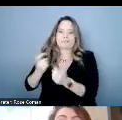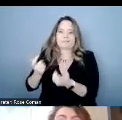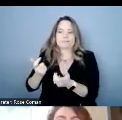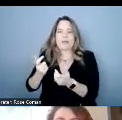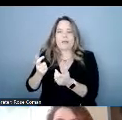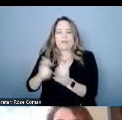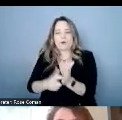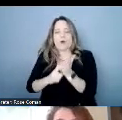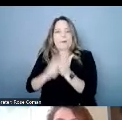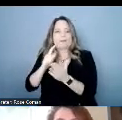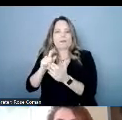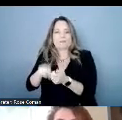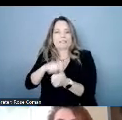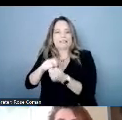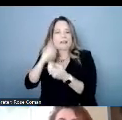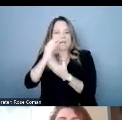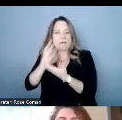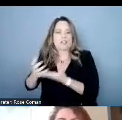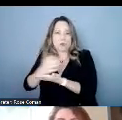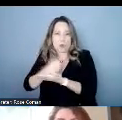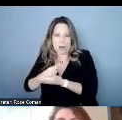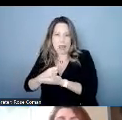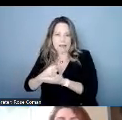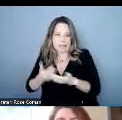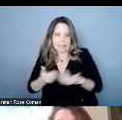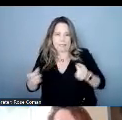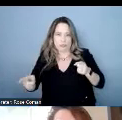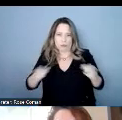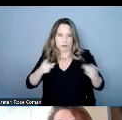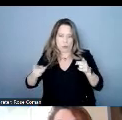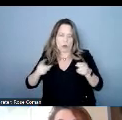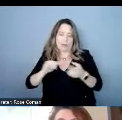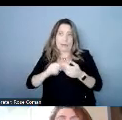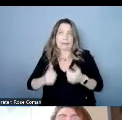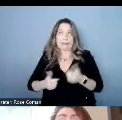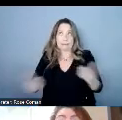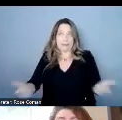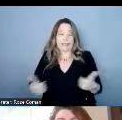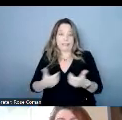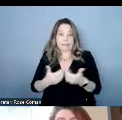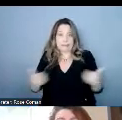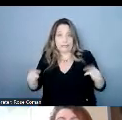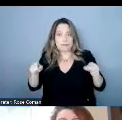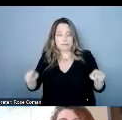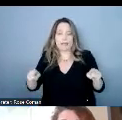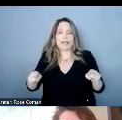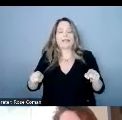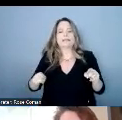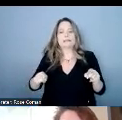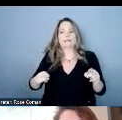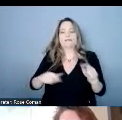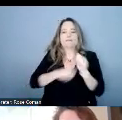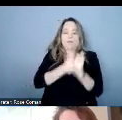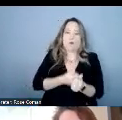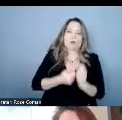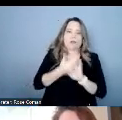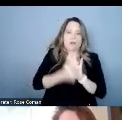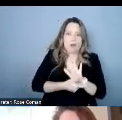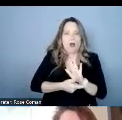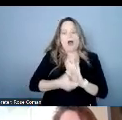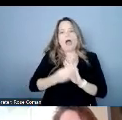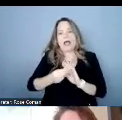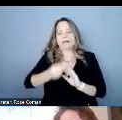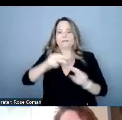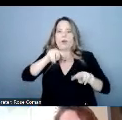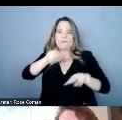to be collected and all of that so that is the primary difference is the regulation and the oversight that's a great question